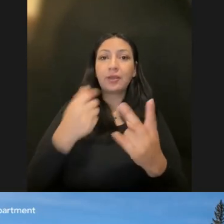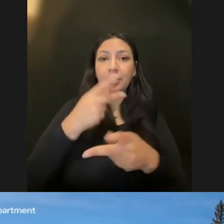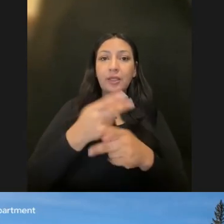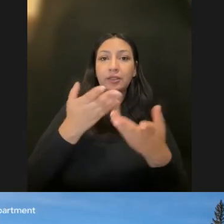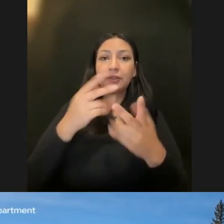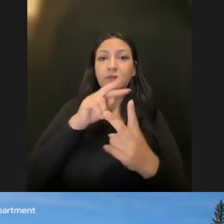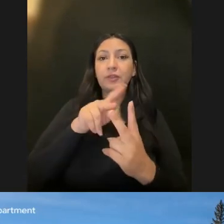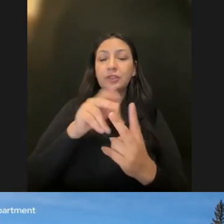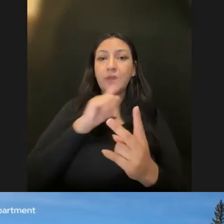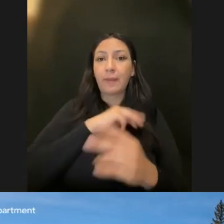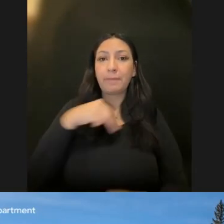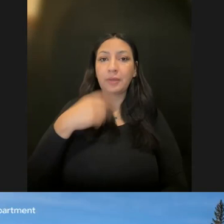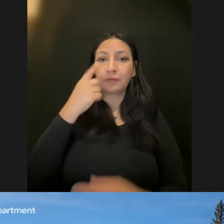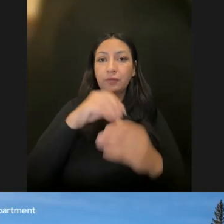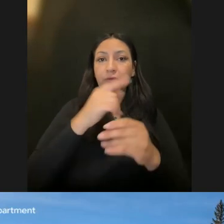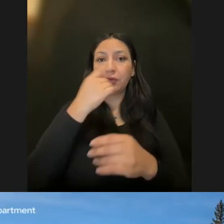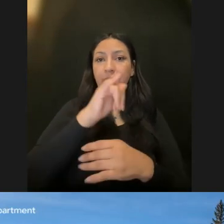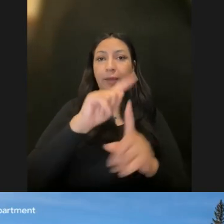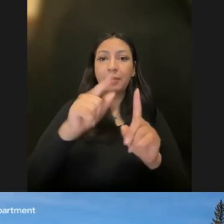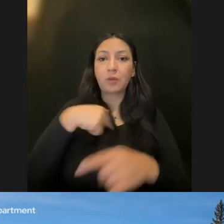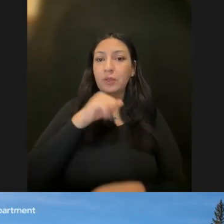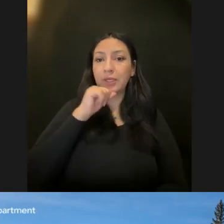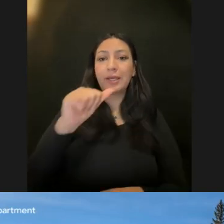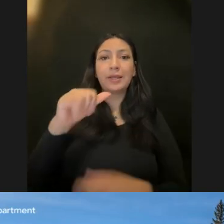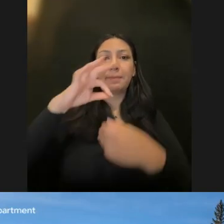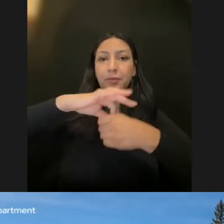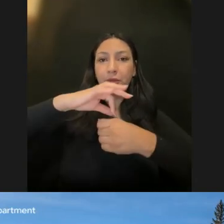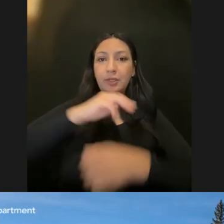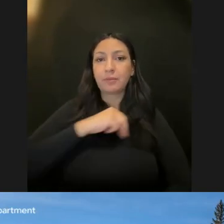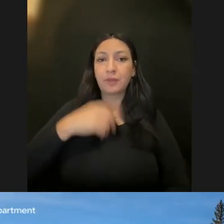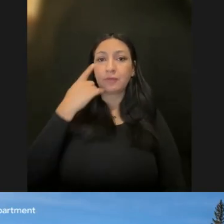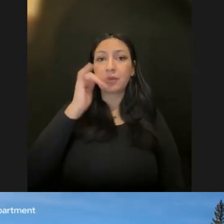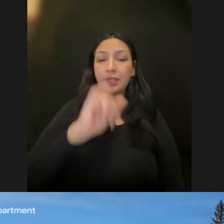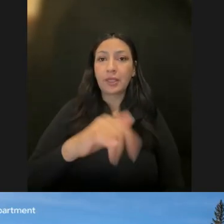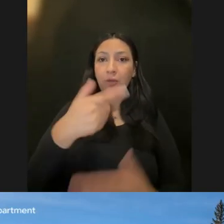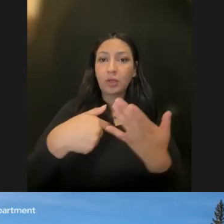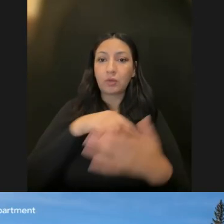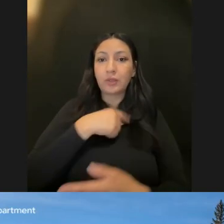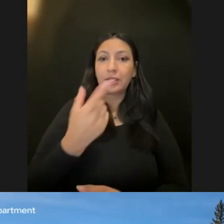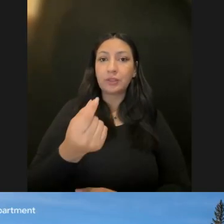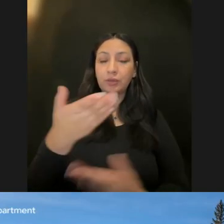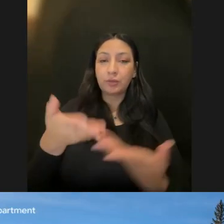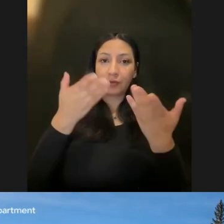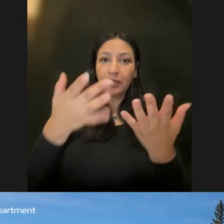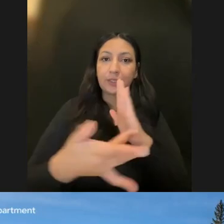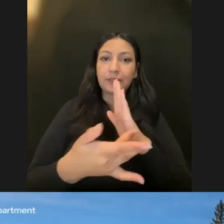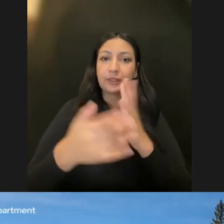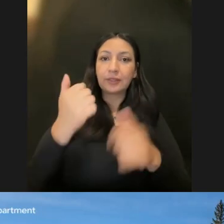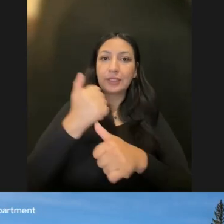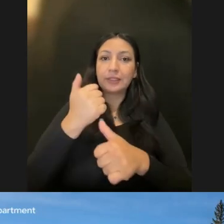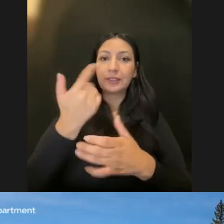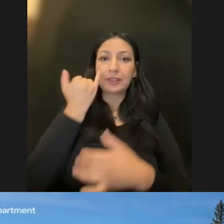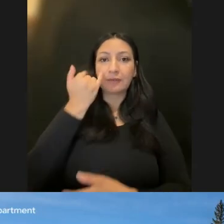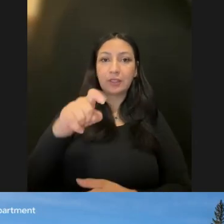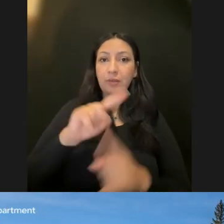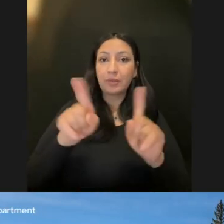members of that, but we are non voting members. So to that extent, what we are doing is providing technical assistance where needed, but